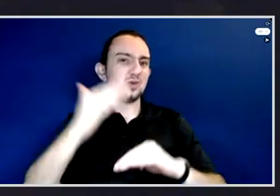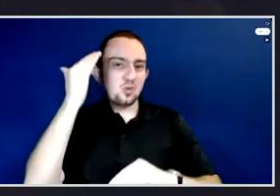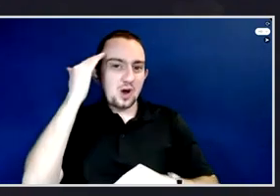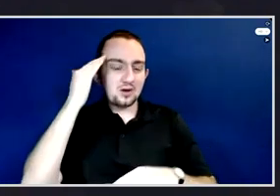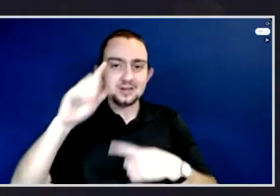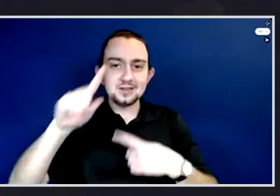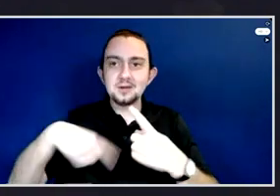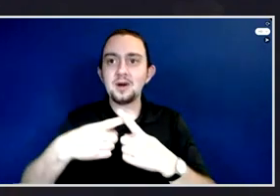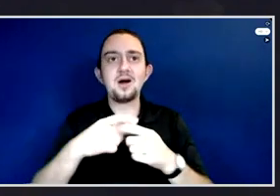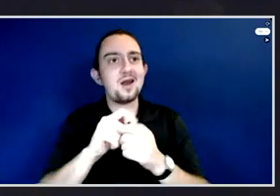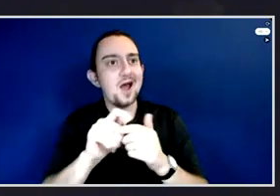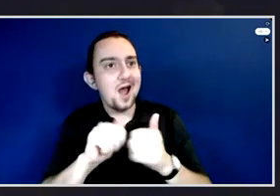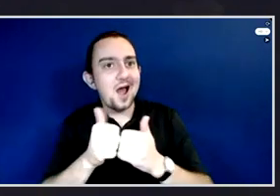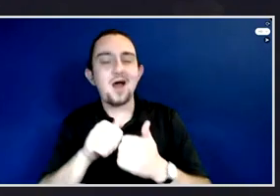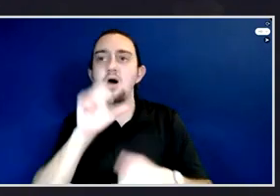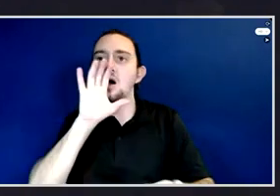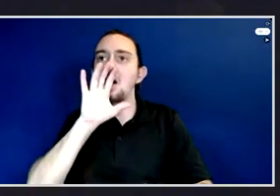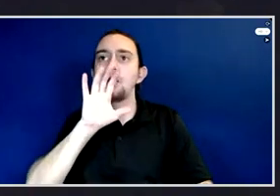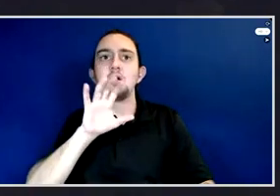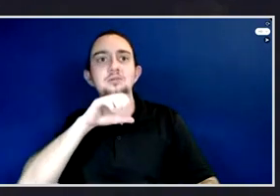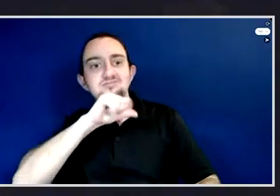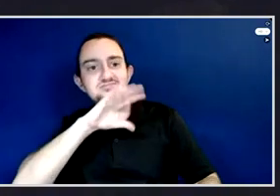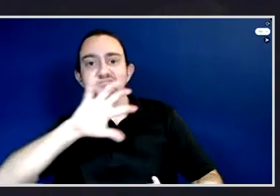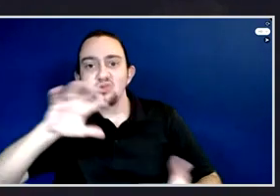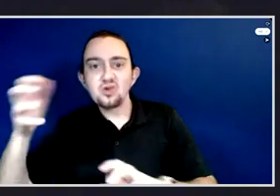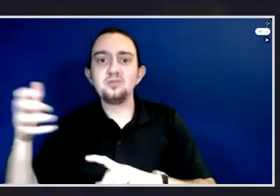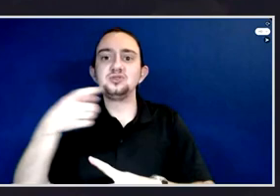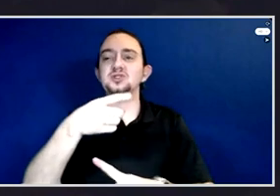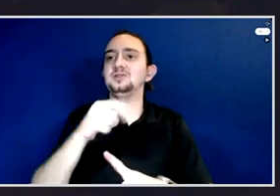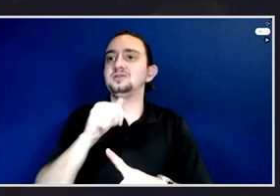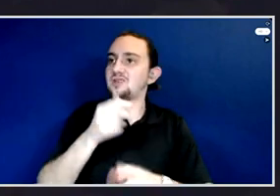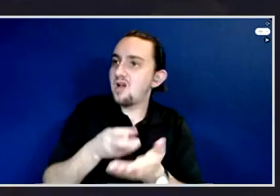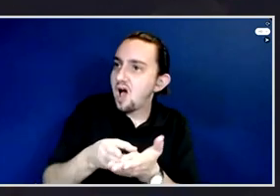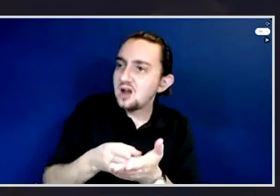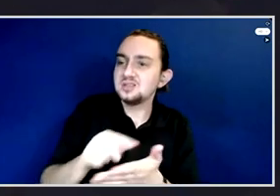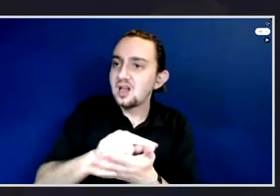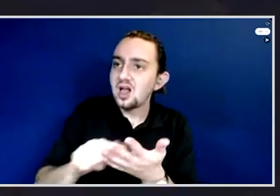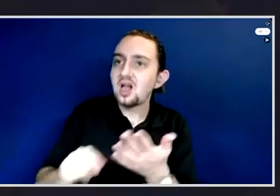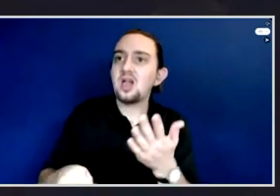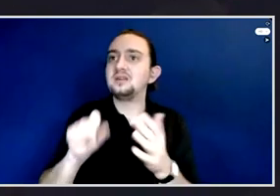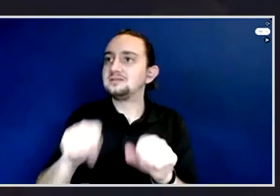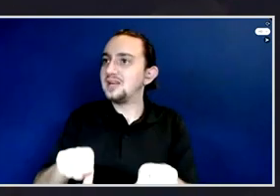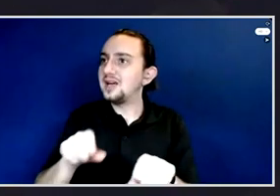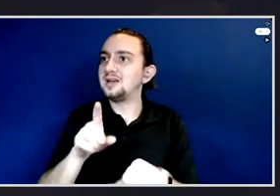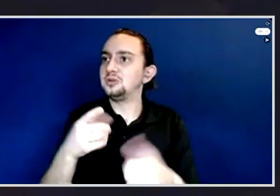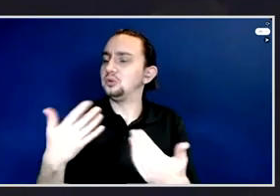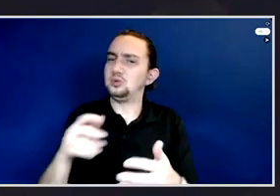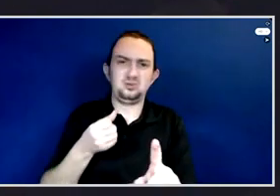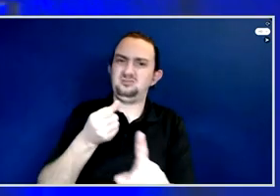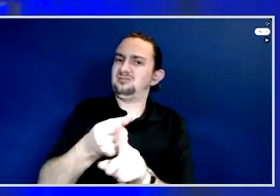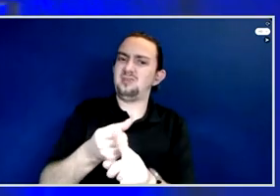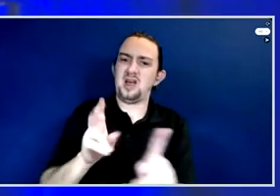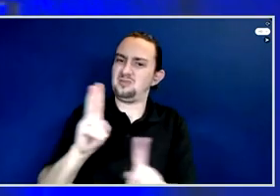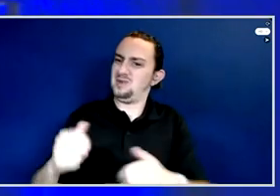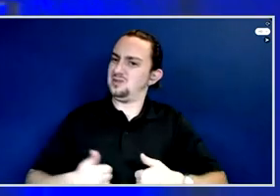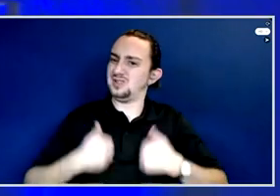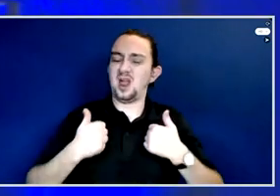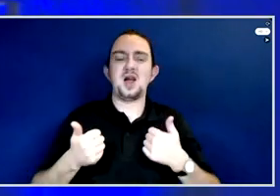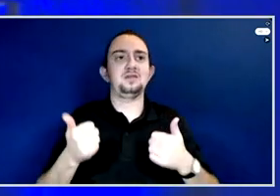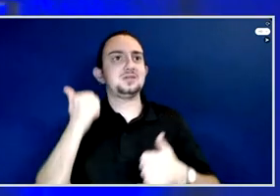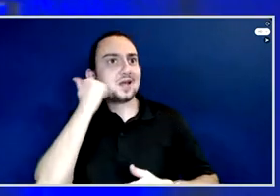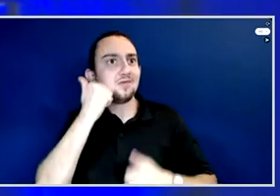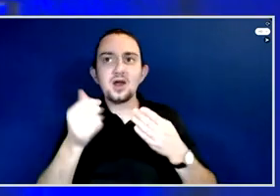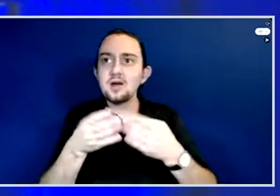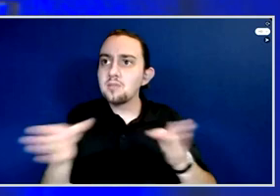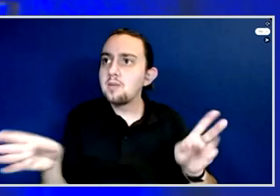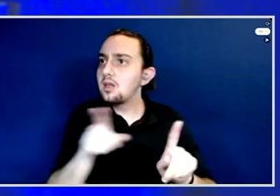This is a crucial step to really raising consciousness among the public, and in turn, the demand for change. That's